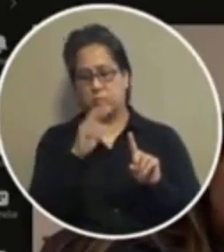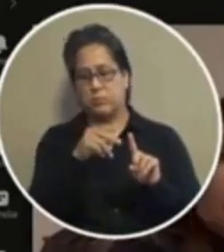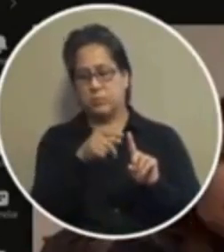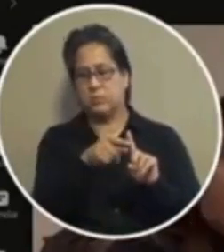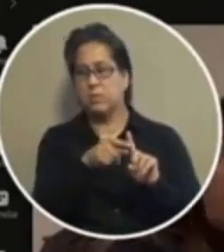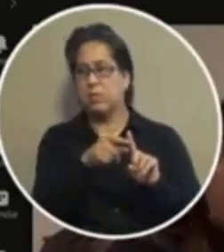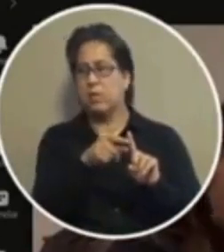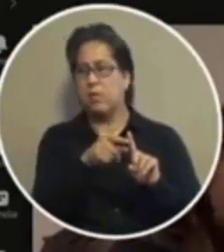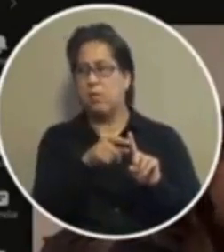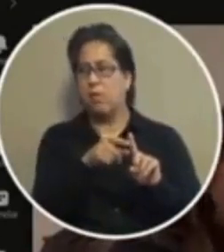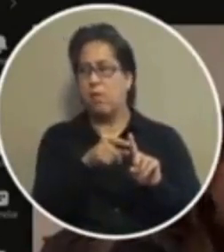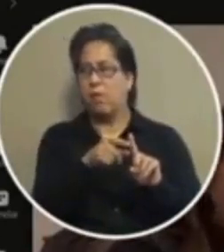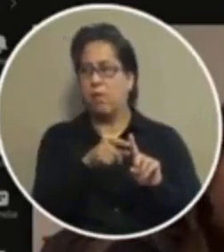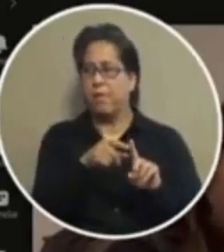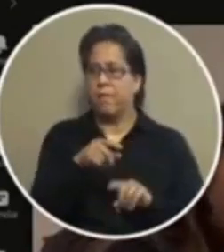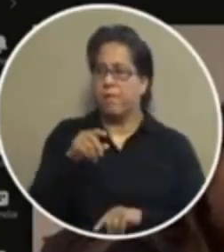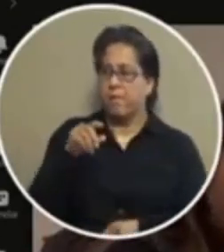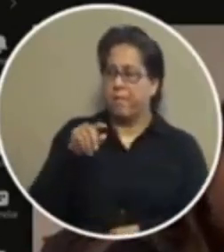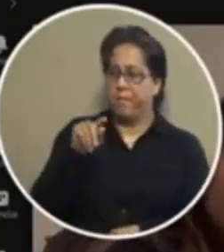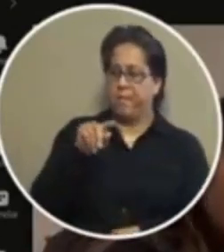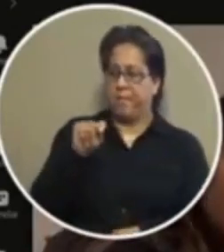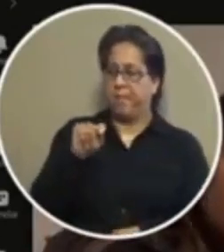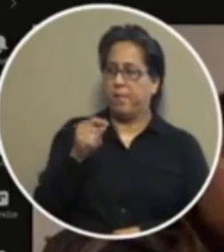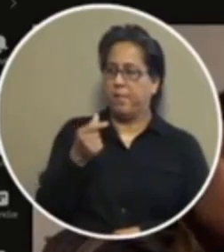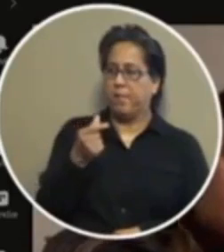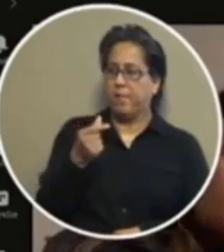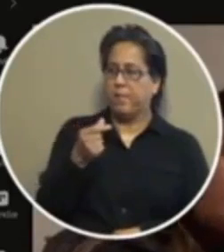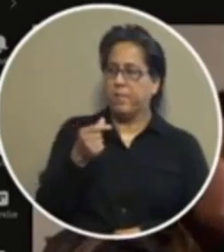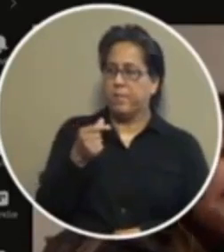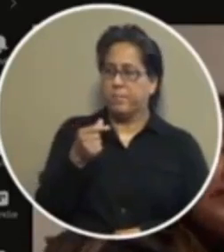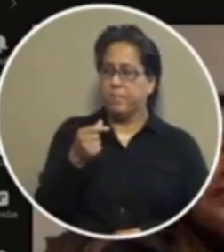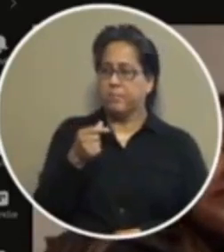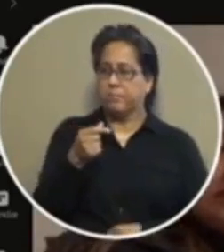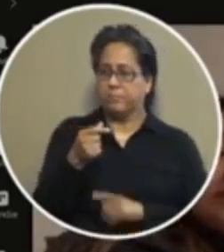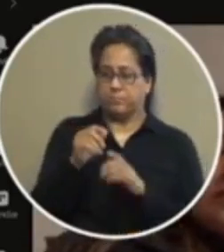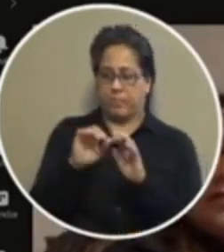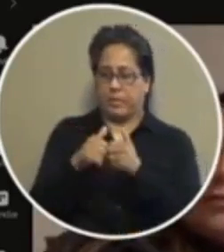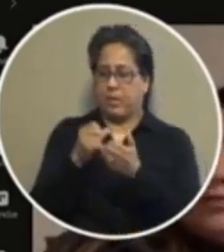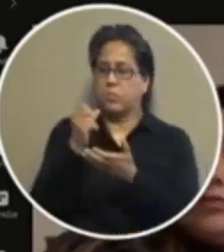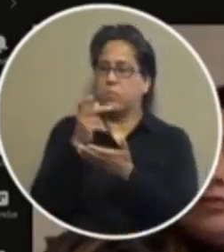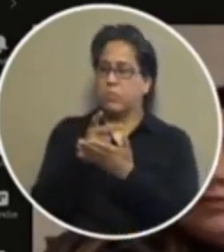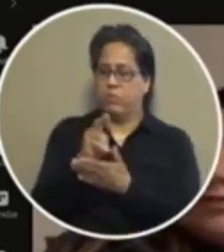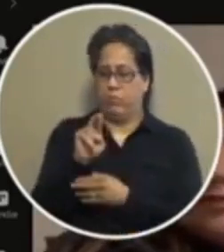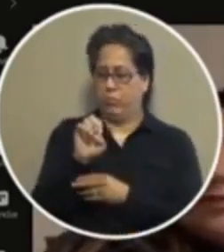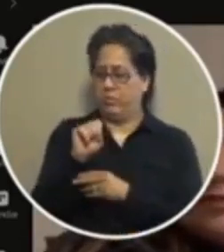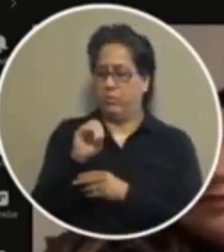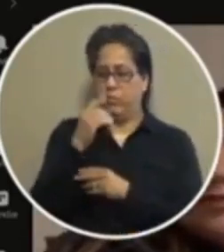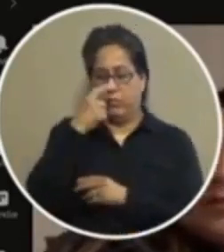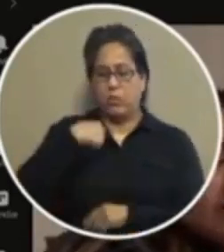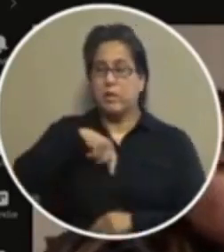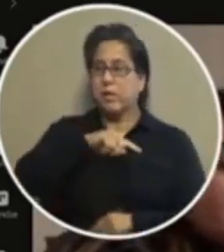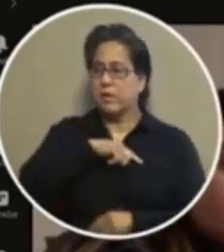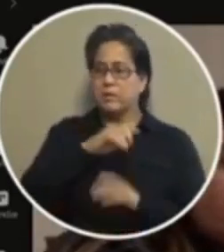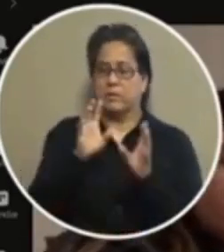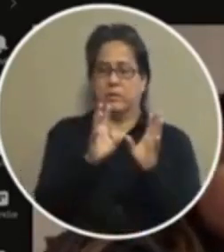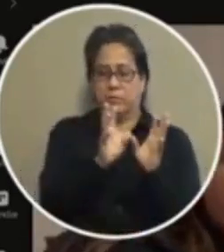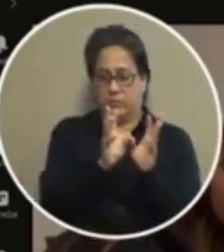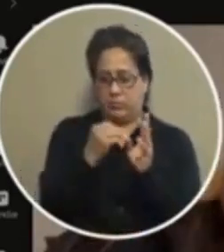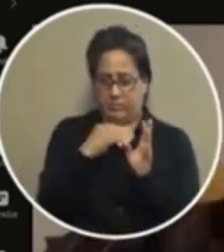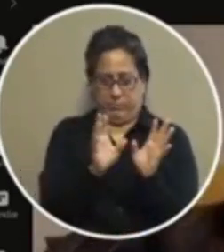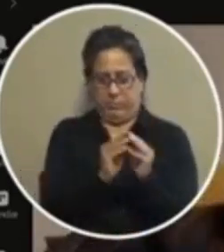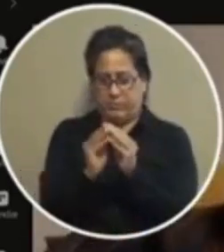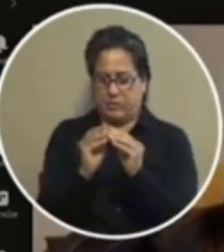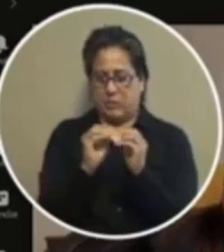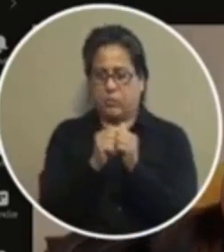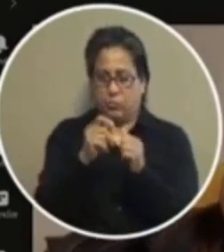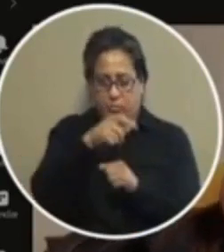okay so the the item as it was as it was passed by resolution was for us to meet with all the stakeholders